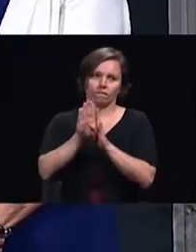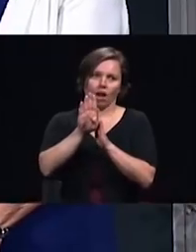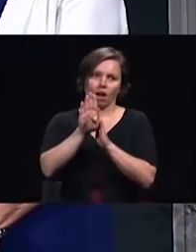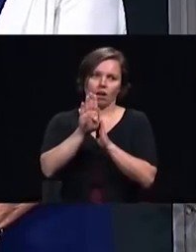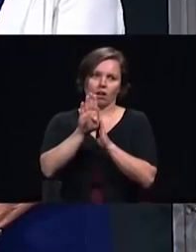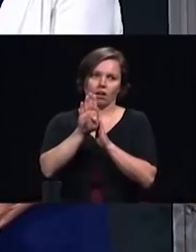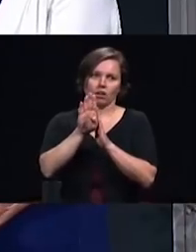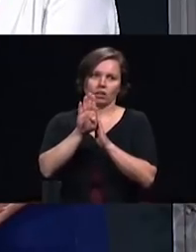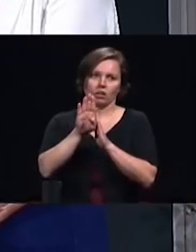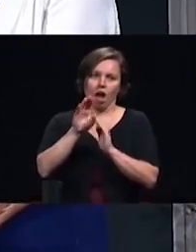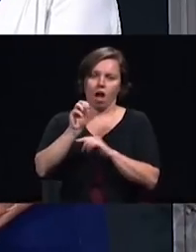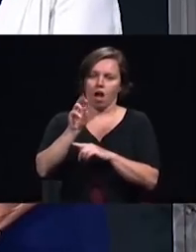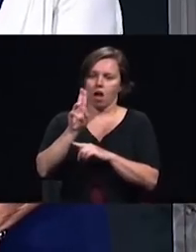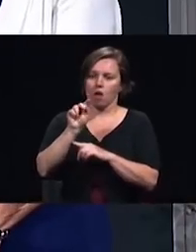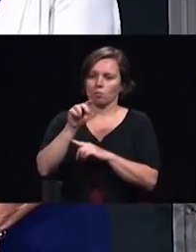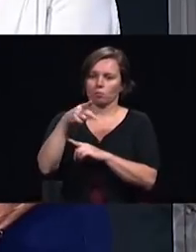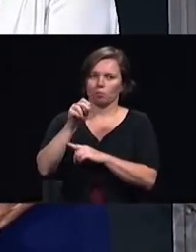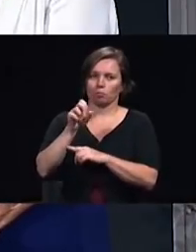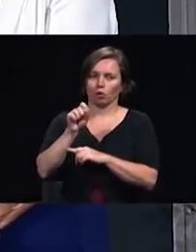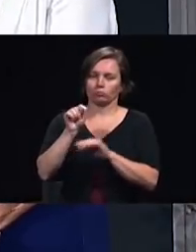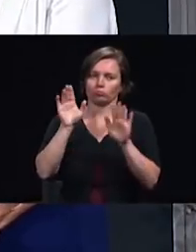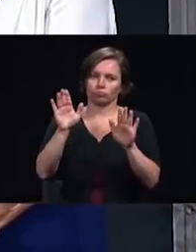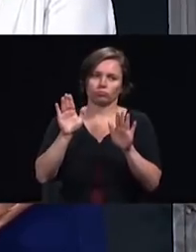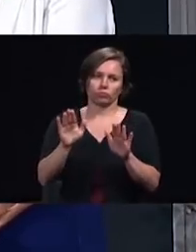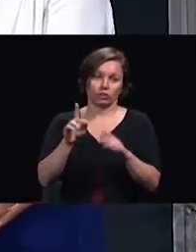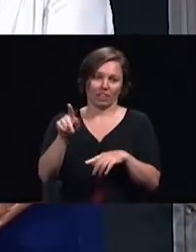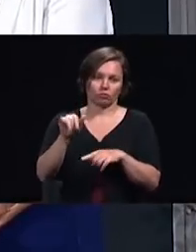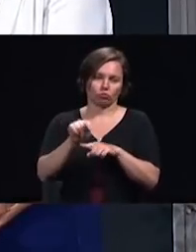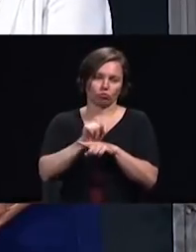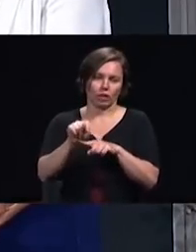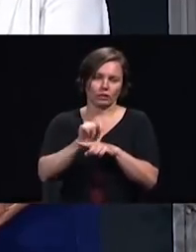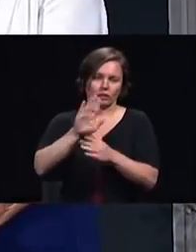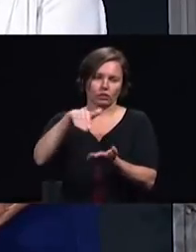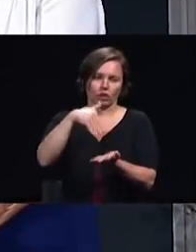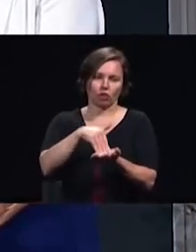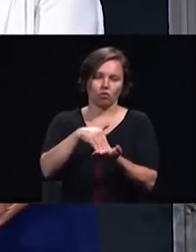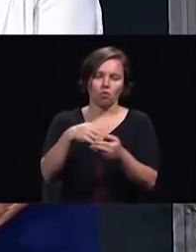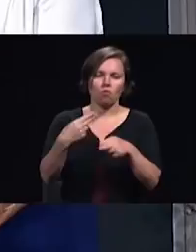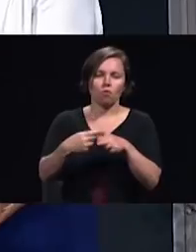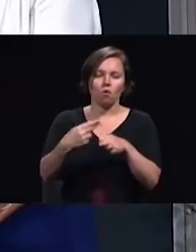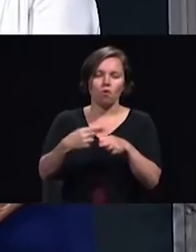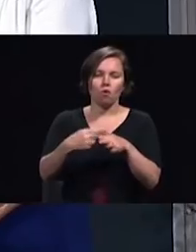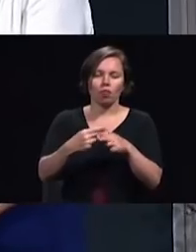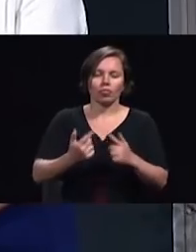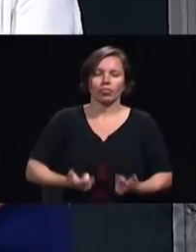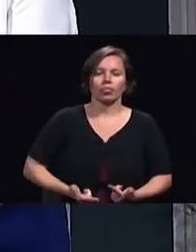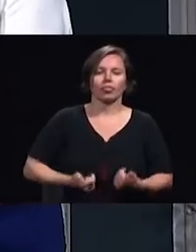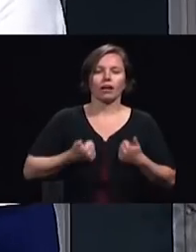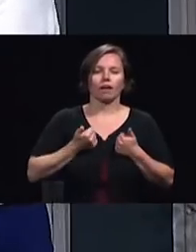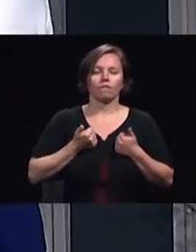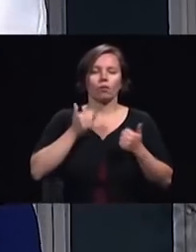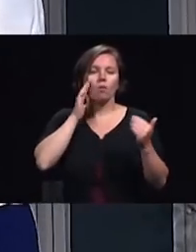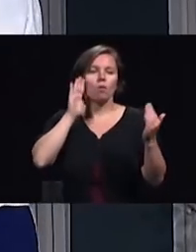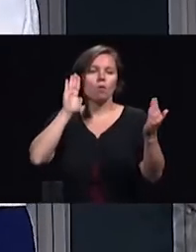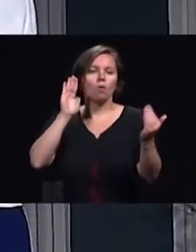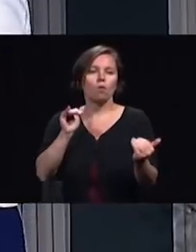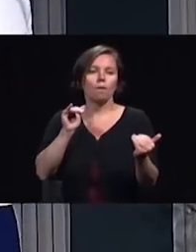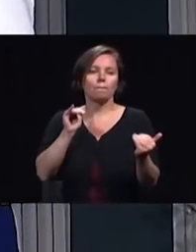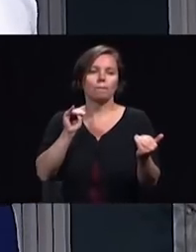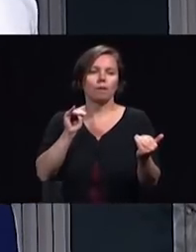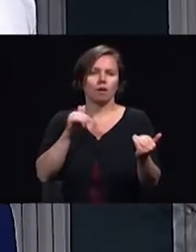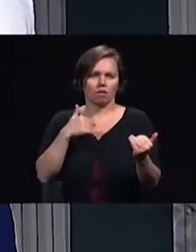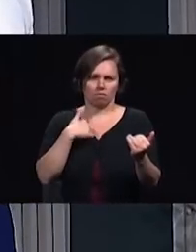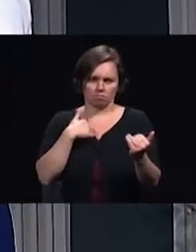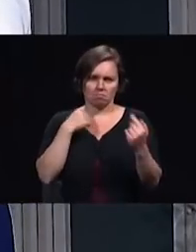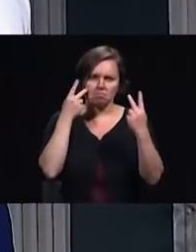can call it that in Virginia it's called Living Hope Tini I've visited there it's an exciting place it's